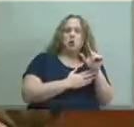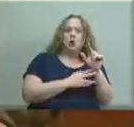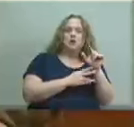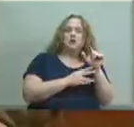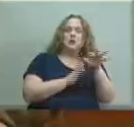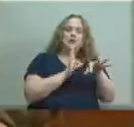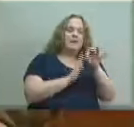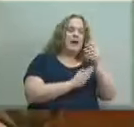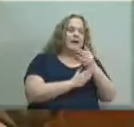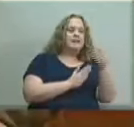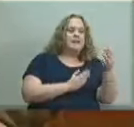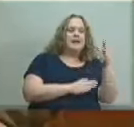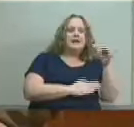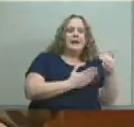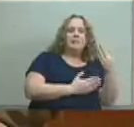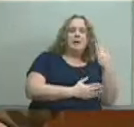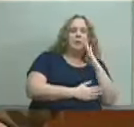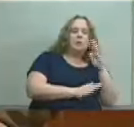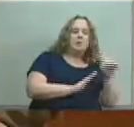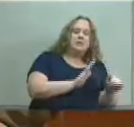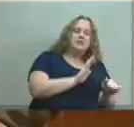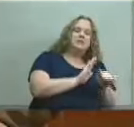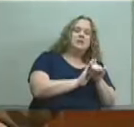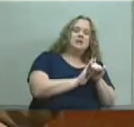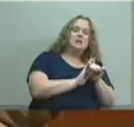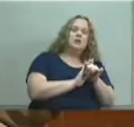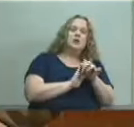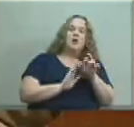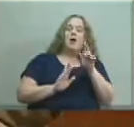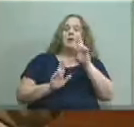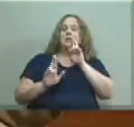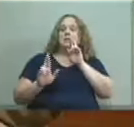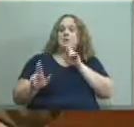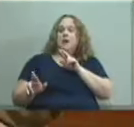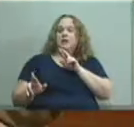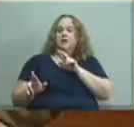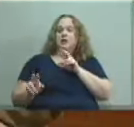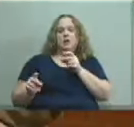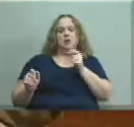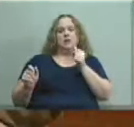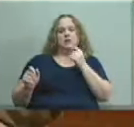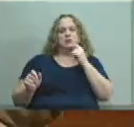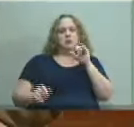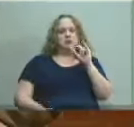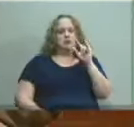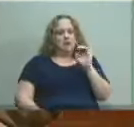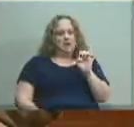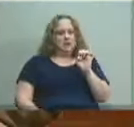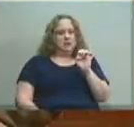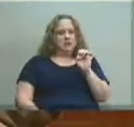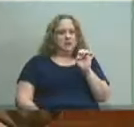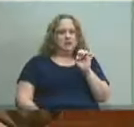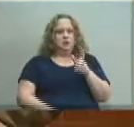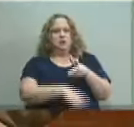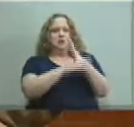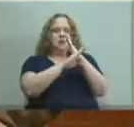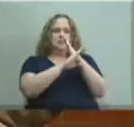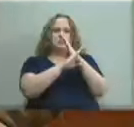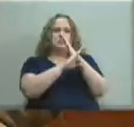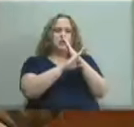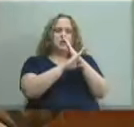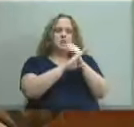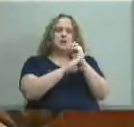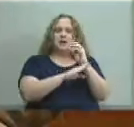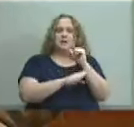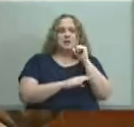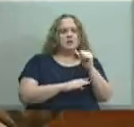those in the school district charged with responding to requests for open records are quick to cite the statutes in order to raise roadblocks yet